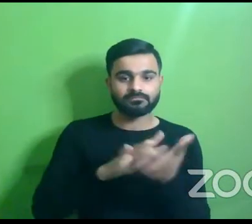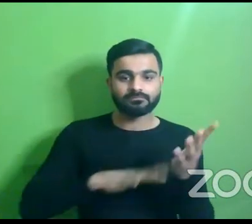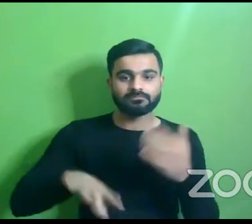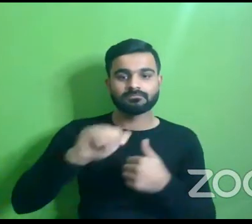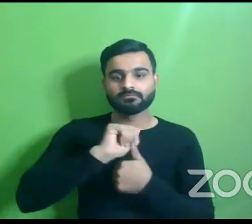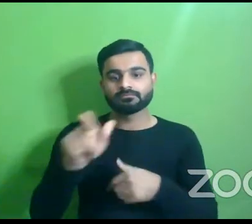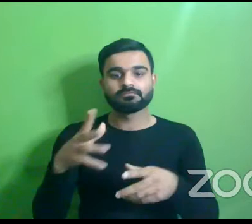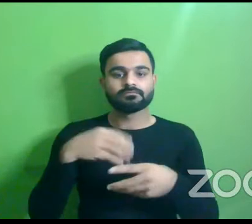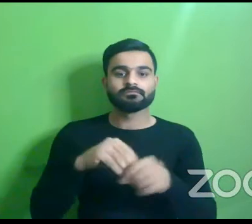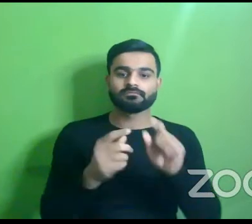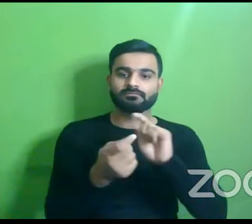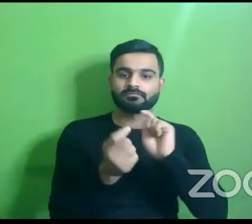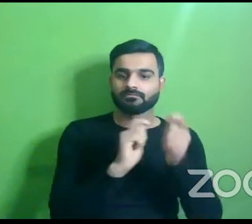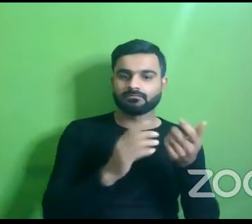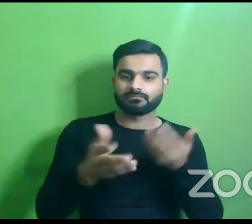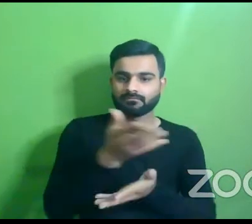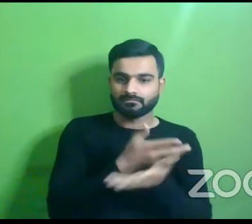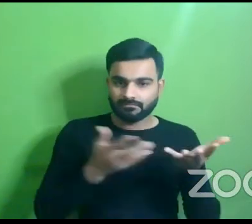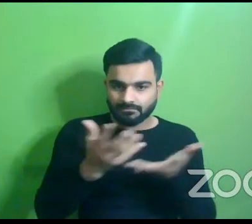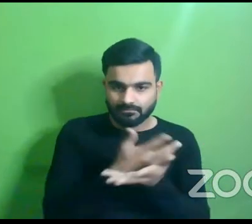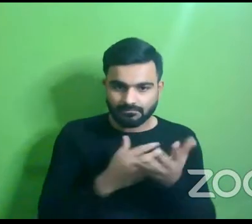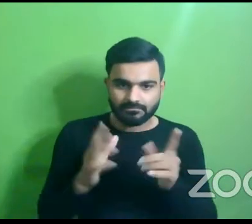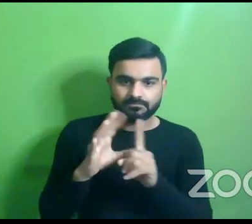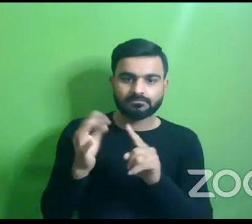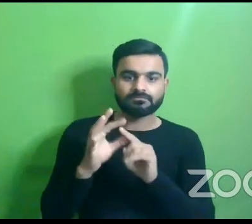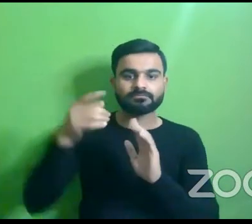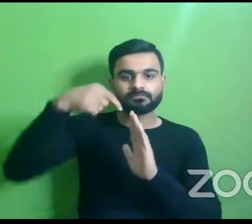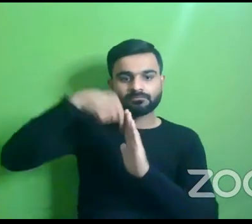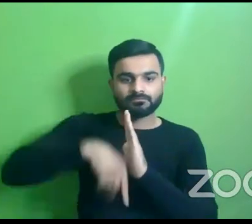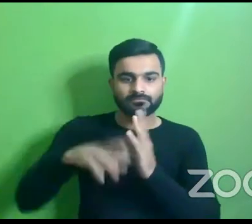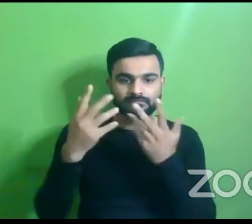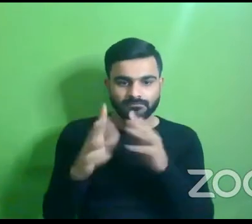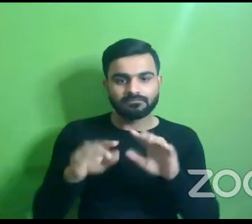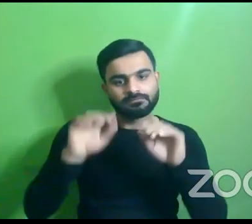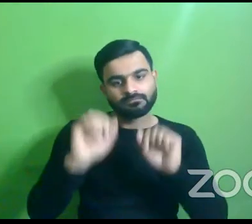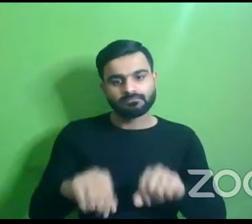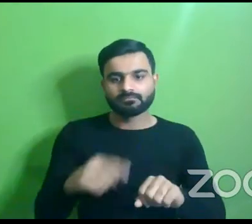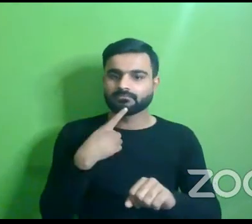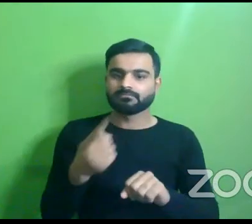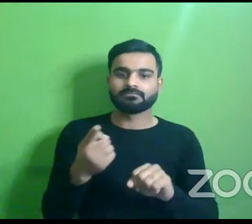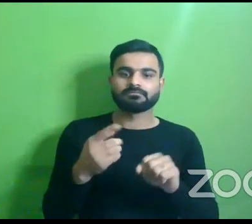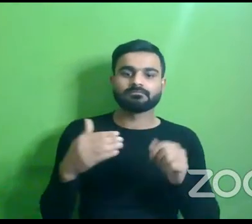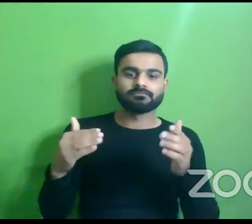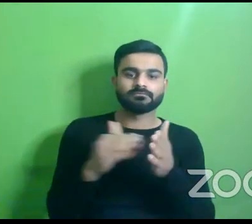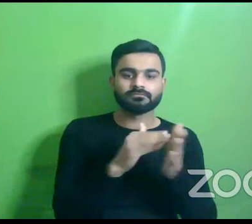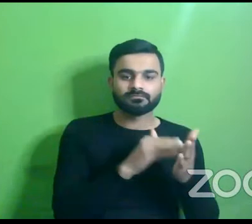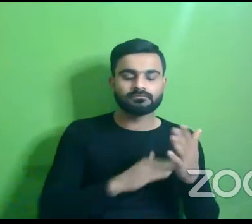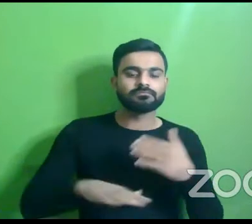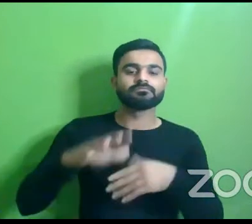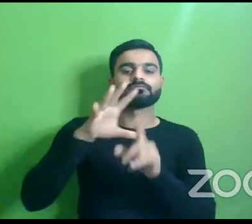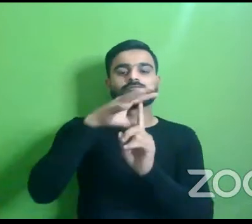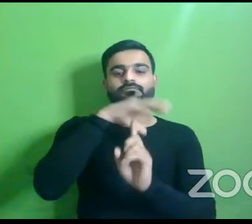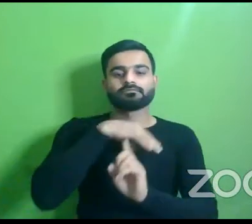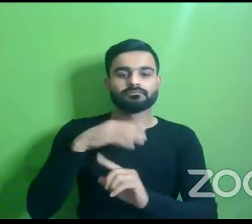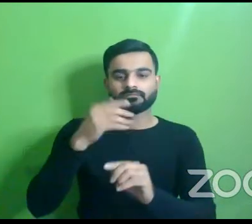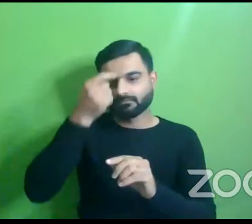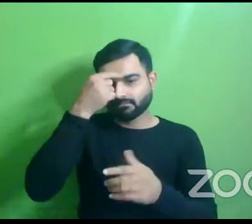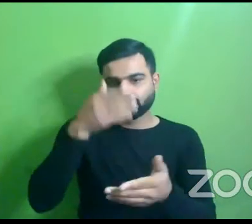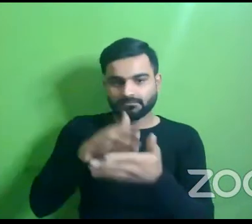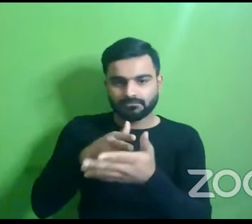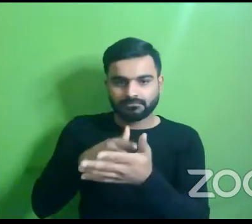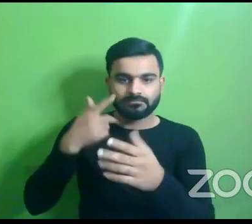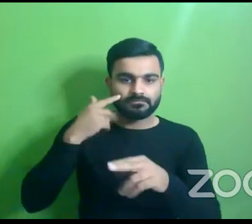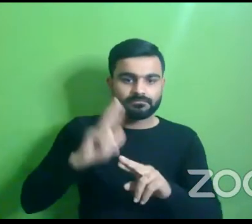challenges can be discussed can be brought to the table yeah that okay you know the traffic department has this kind of an issue where if